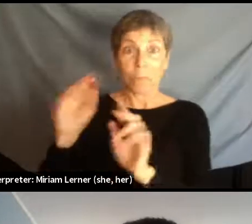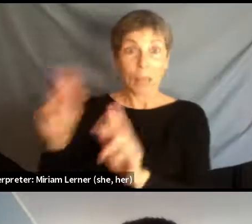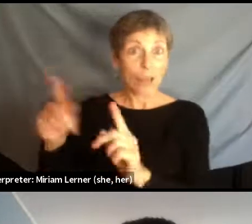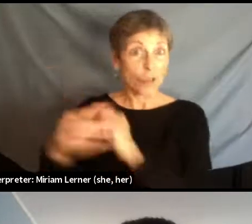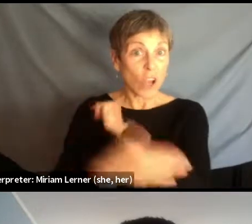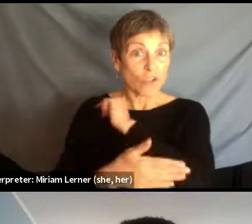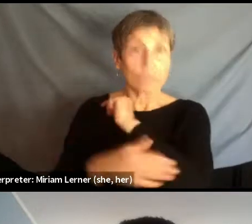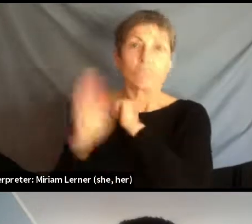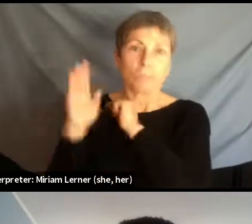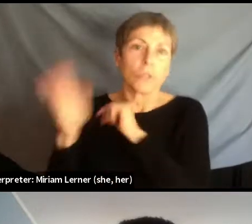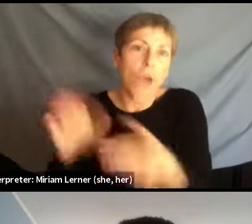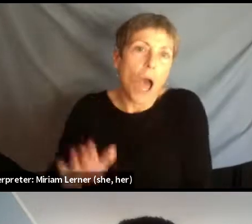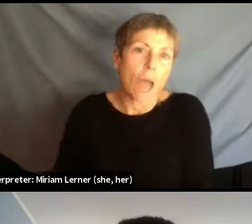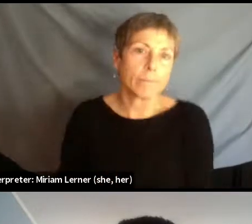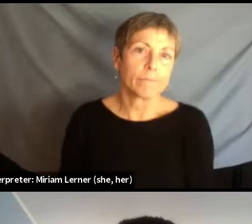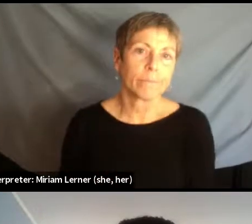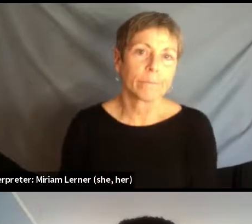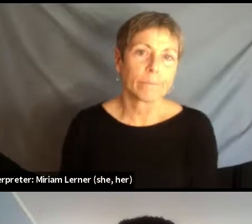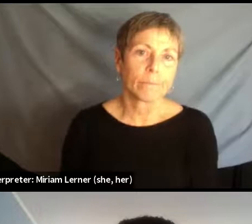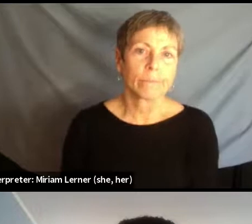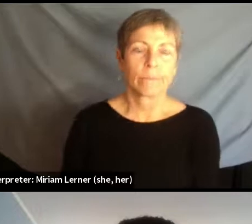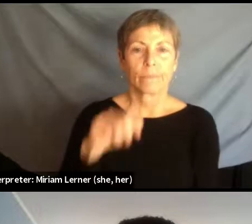And so, I mean, with that,